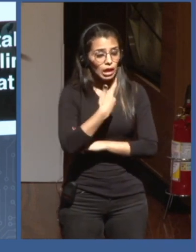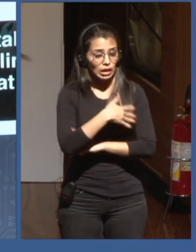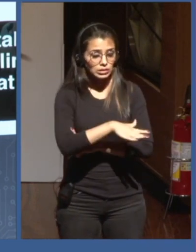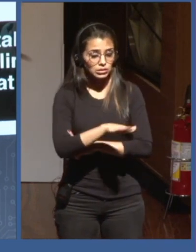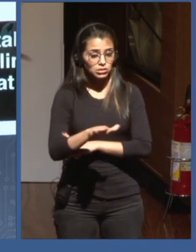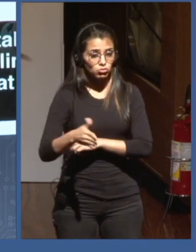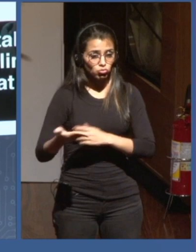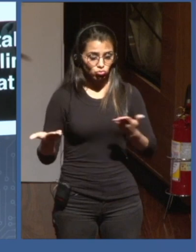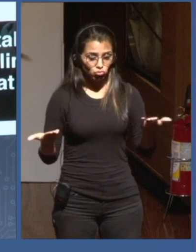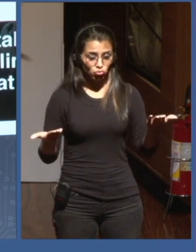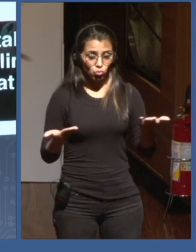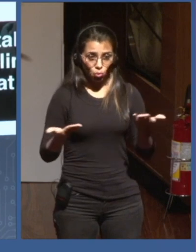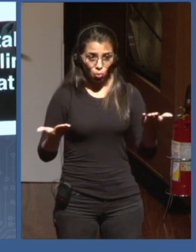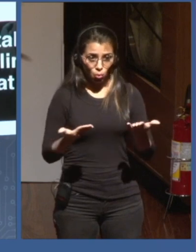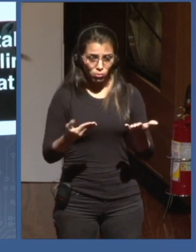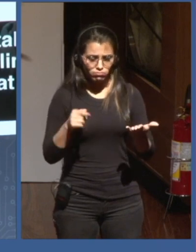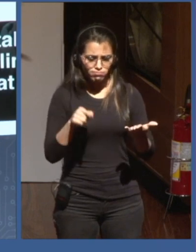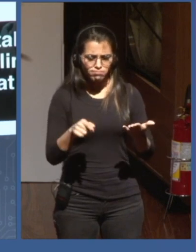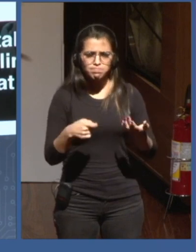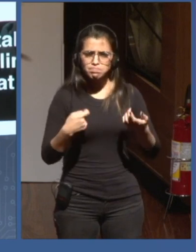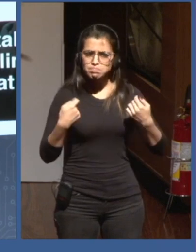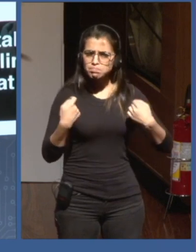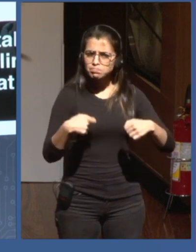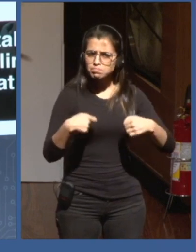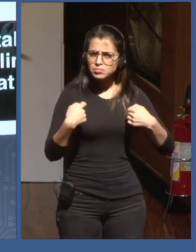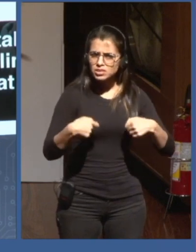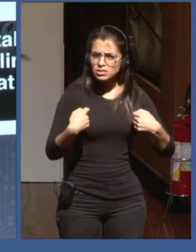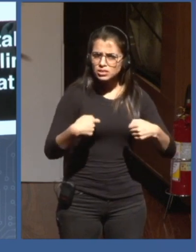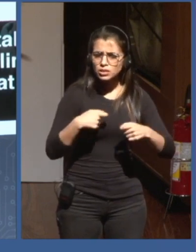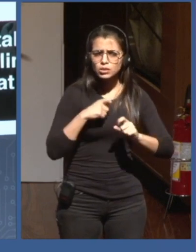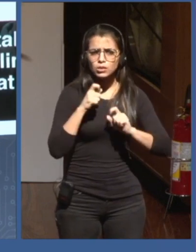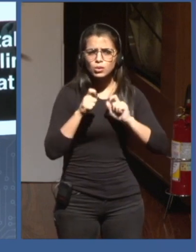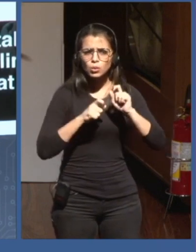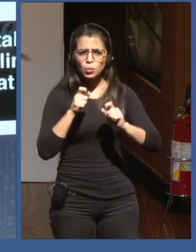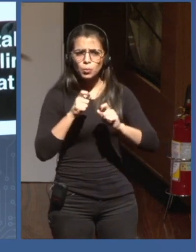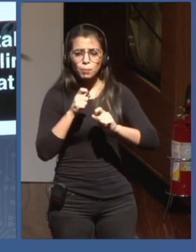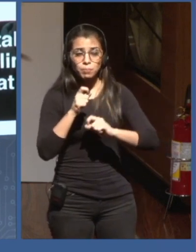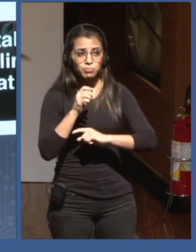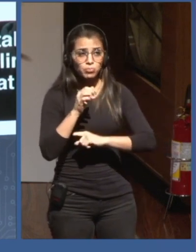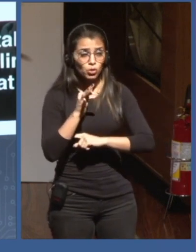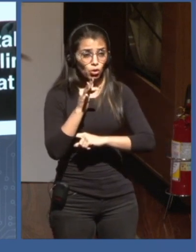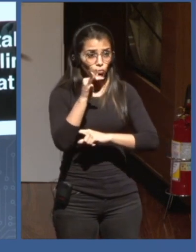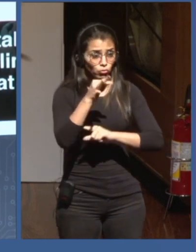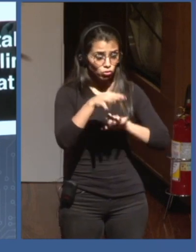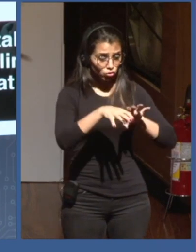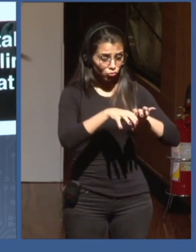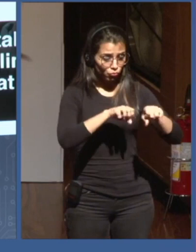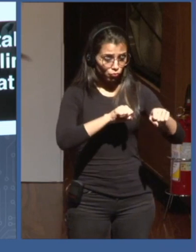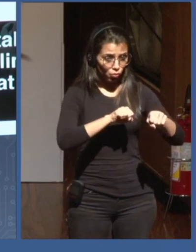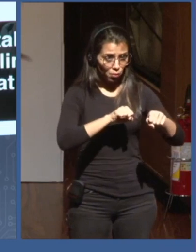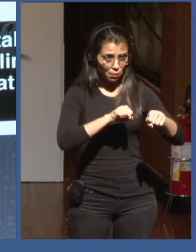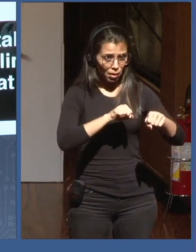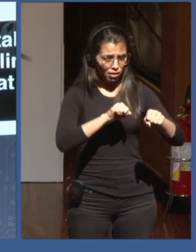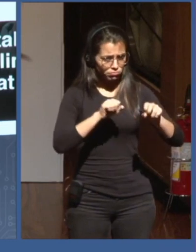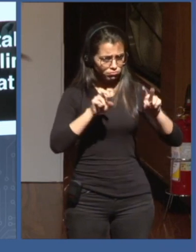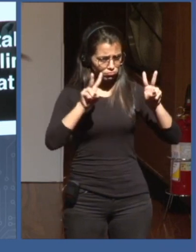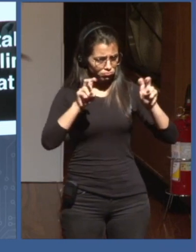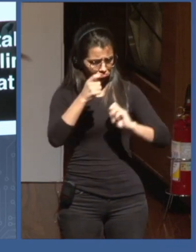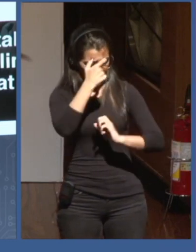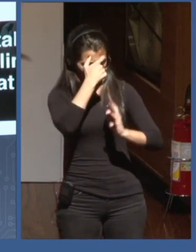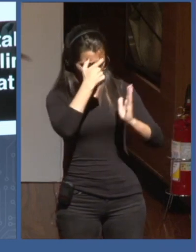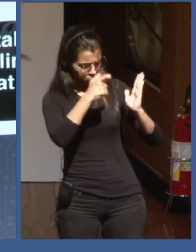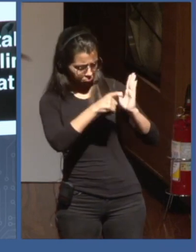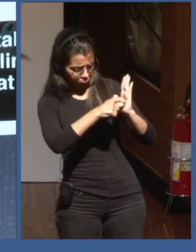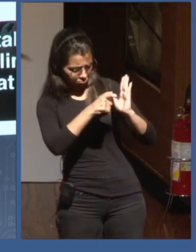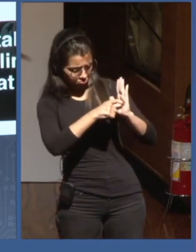not just trained about AI, etc., they have to be made aware, they have to be made conscious of the value,